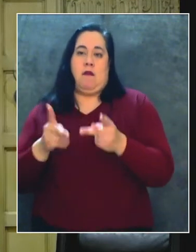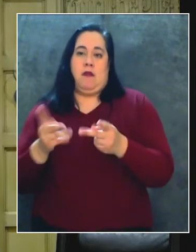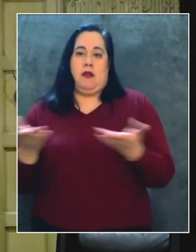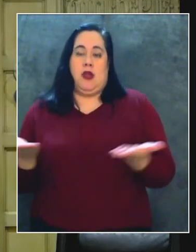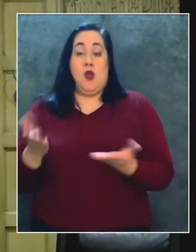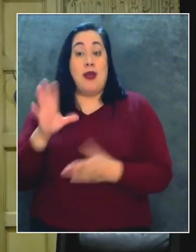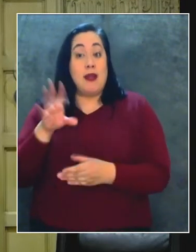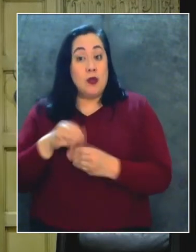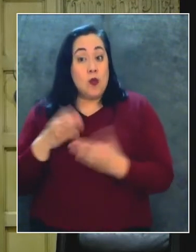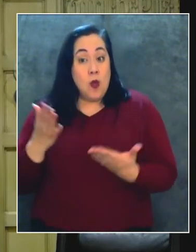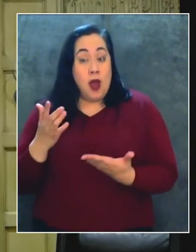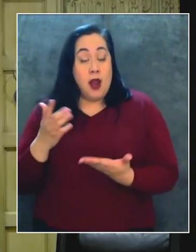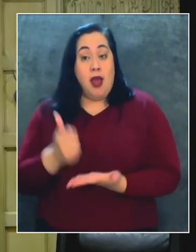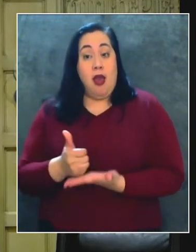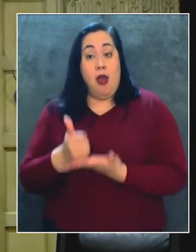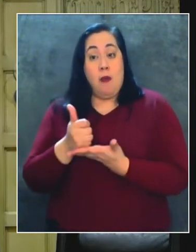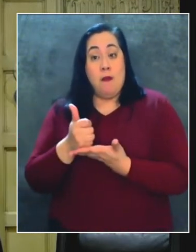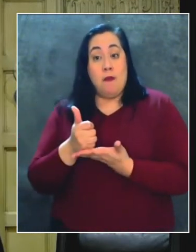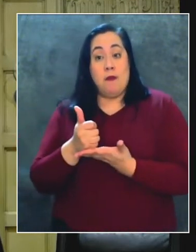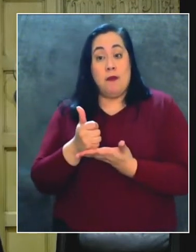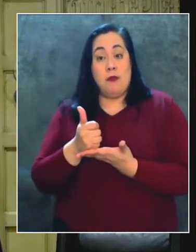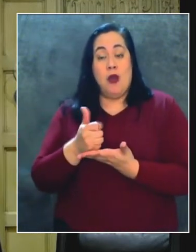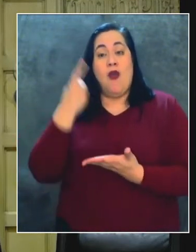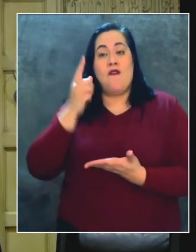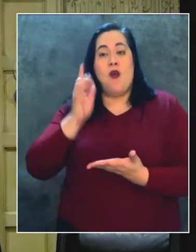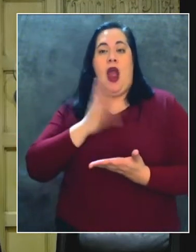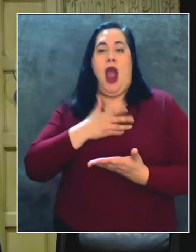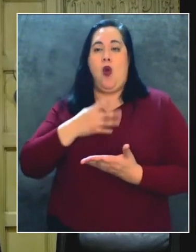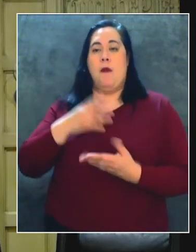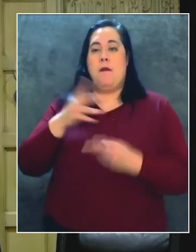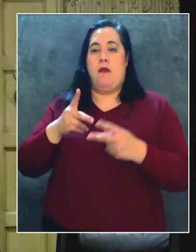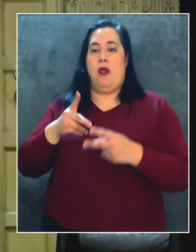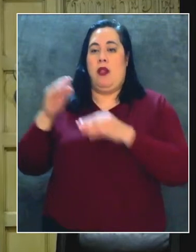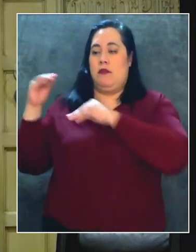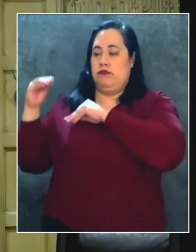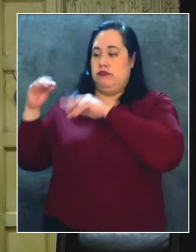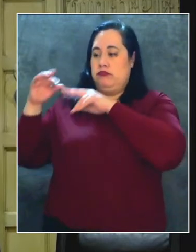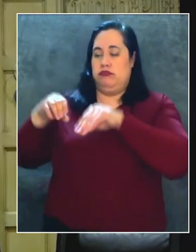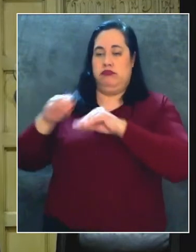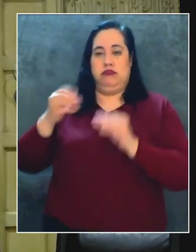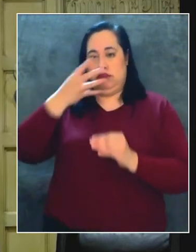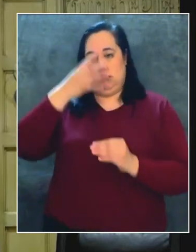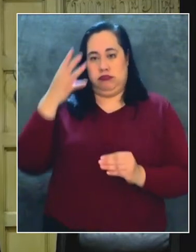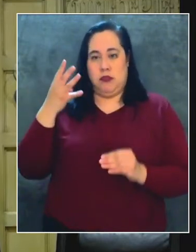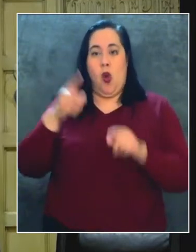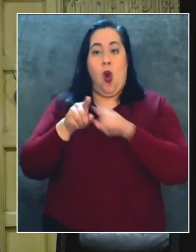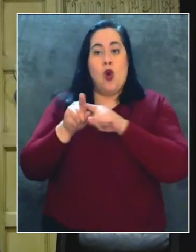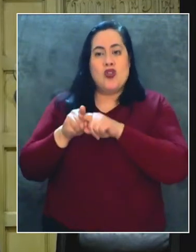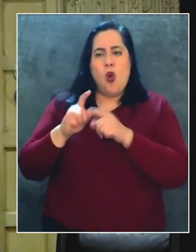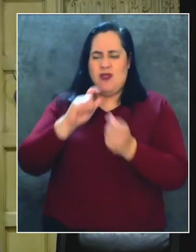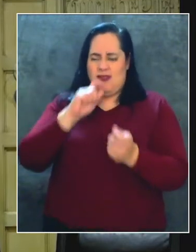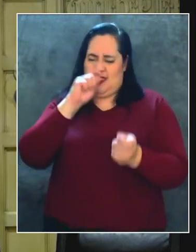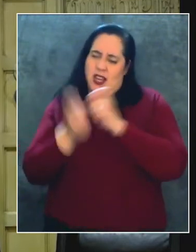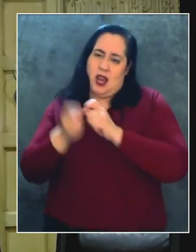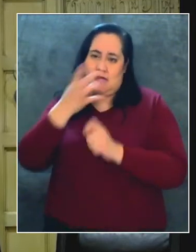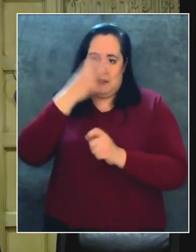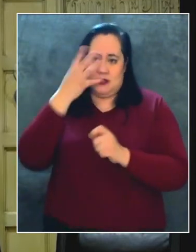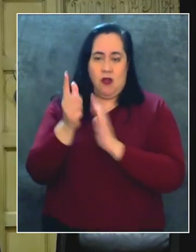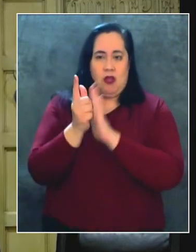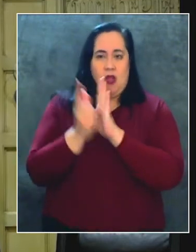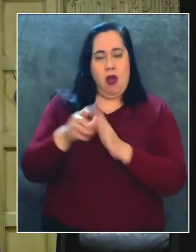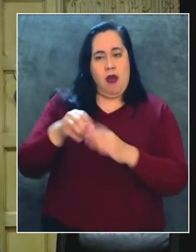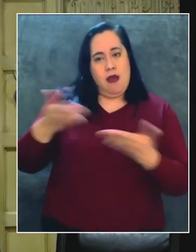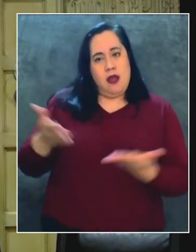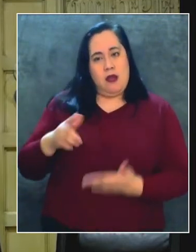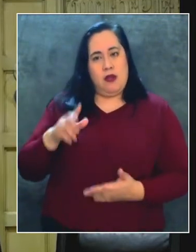incluyendo asistencia por nuestros inmigrantes y reforma de nuestras leyes de inmigración en los